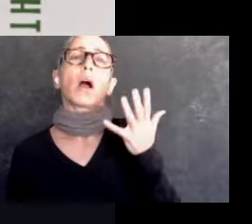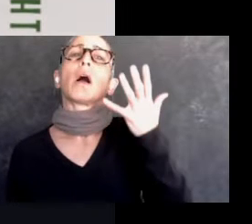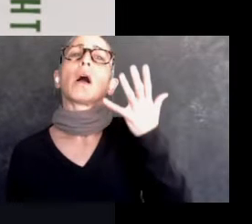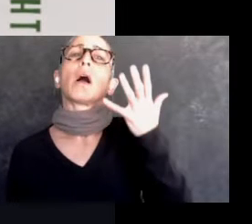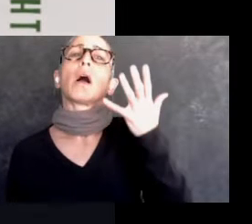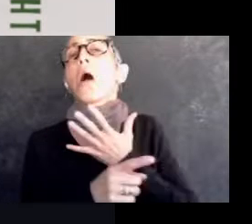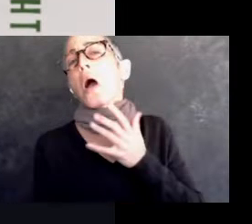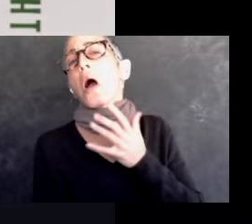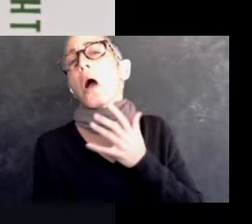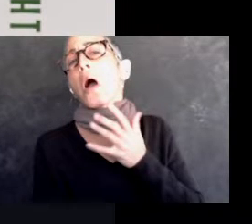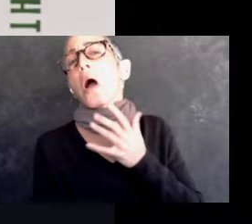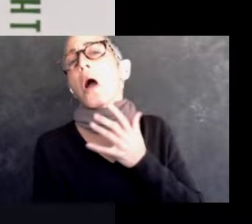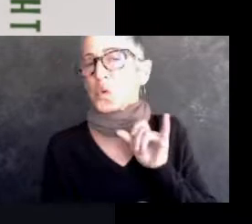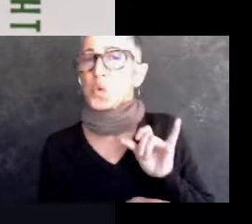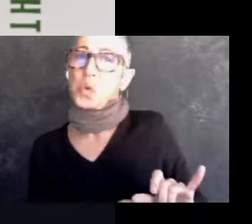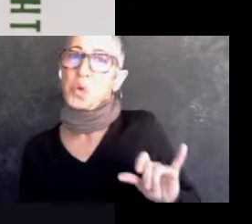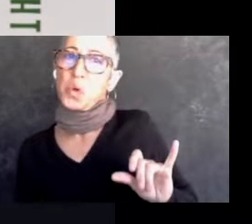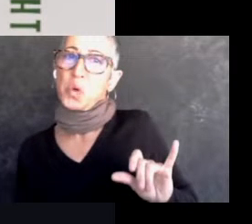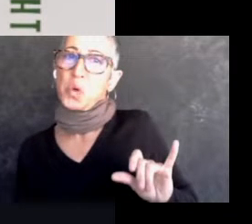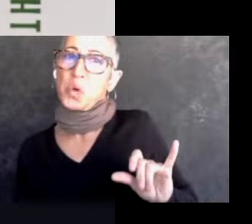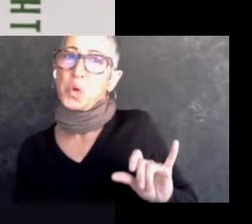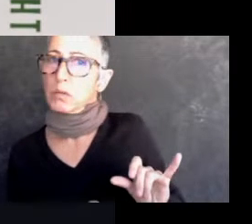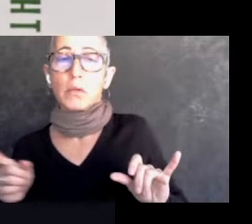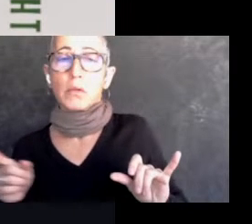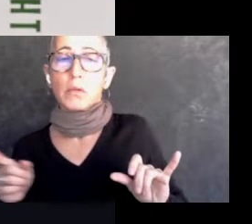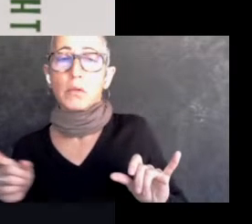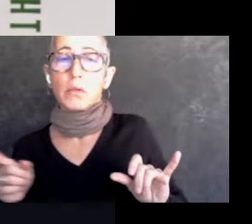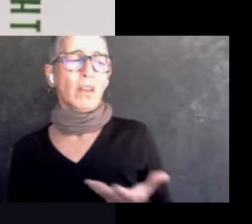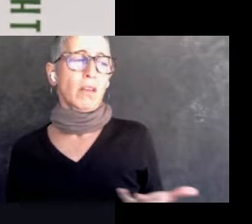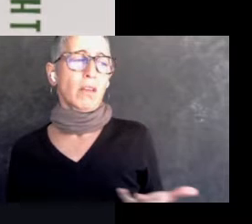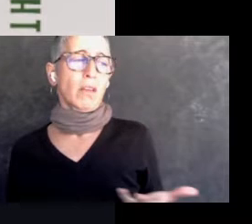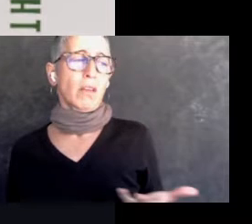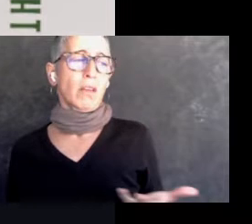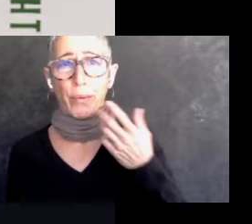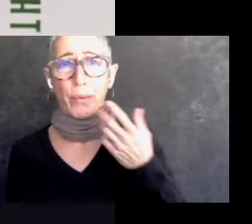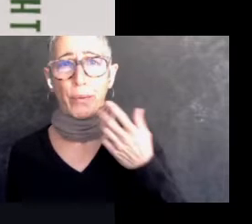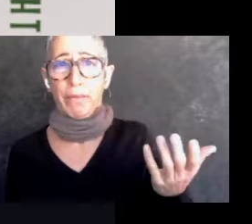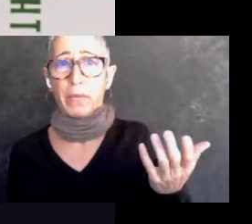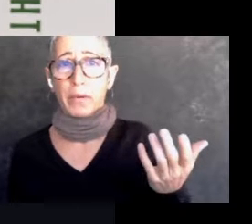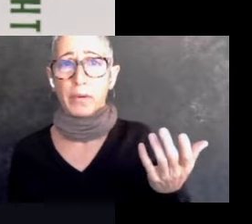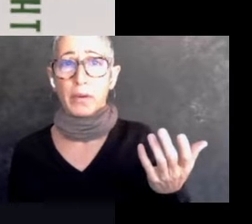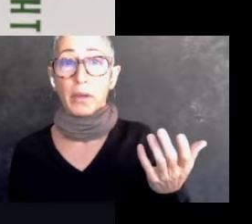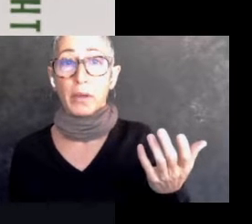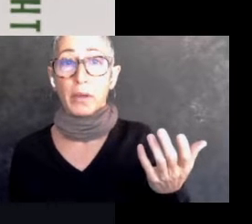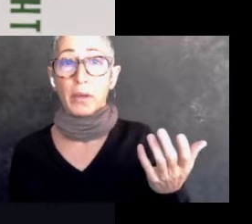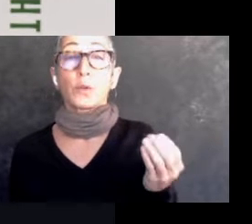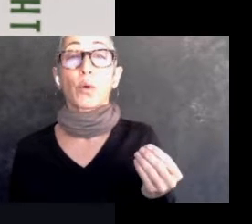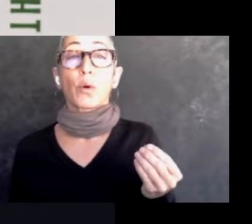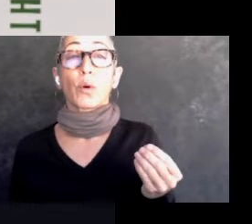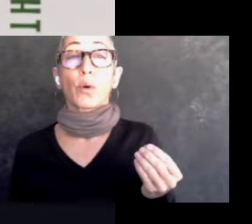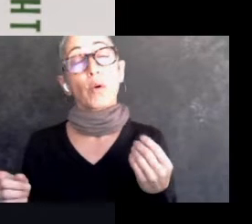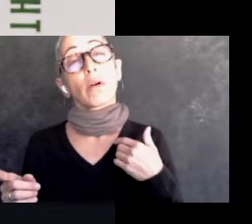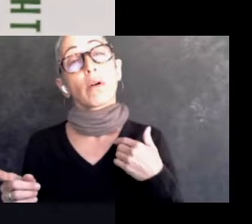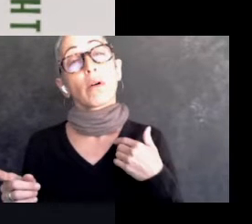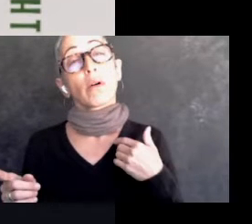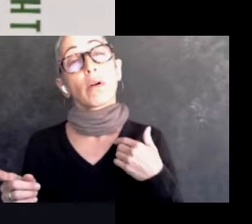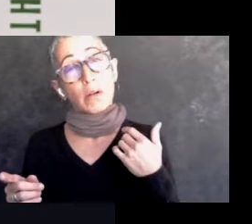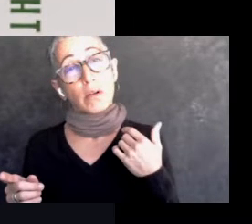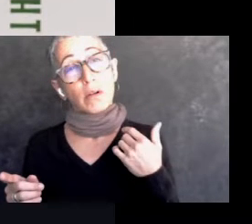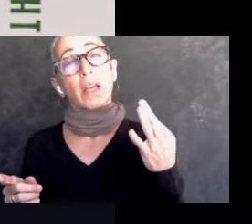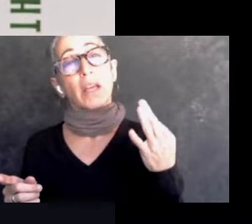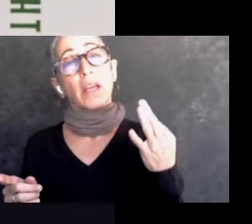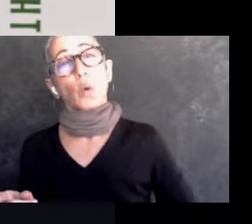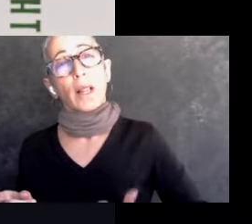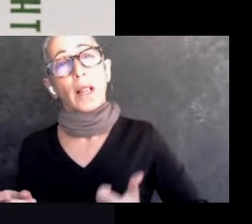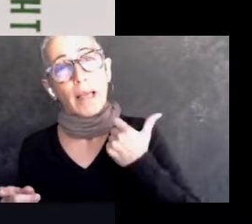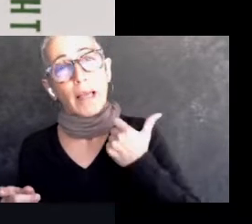it feels very, very unwelcoming when you live within a neighborhood or, a space and new people come in and try to change